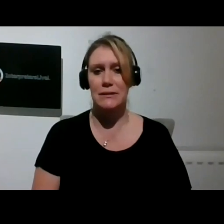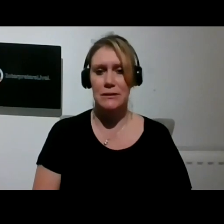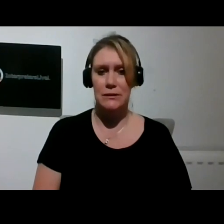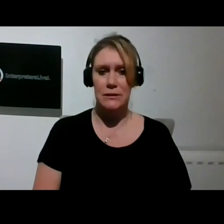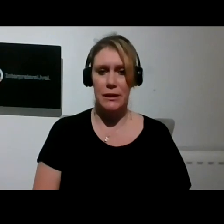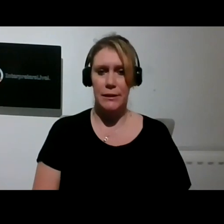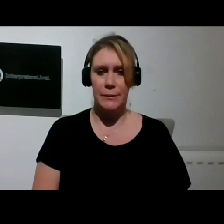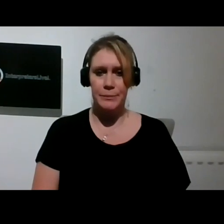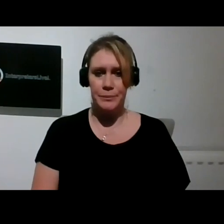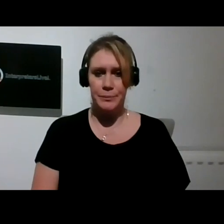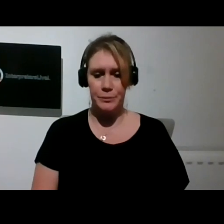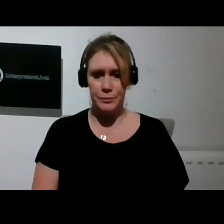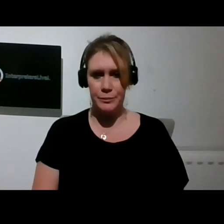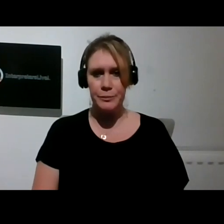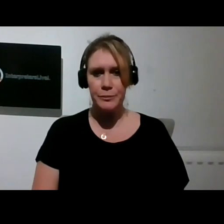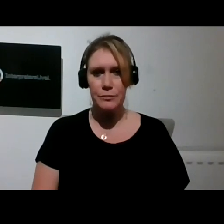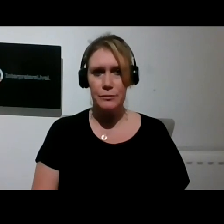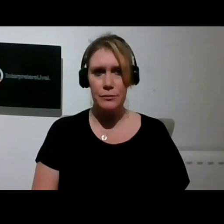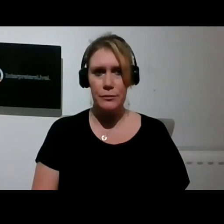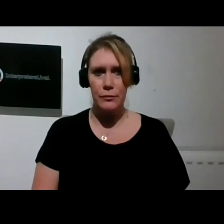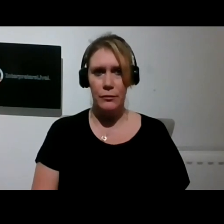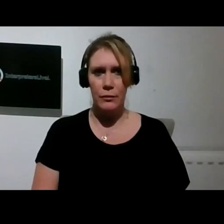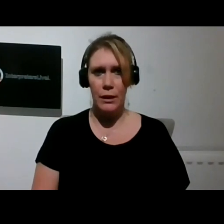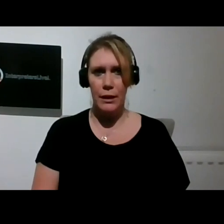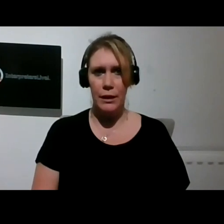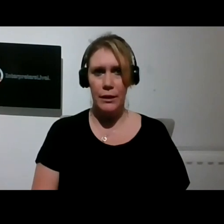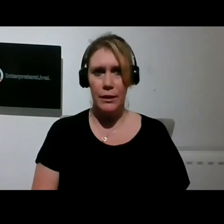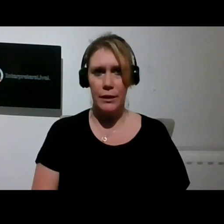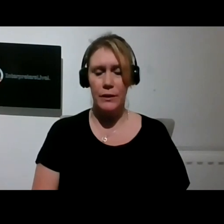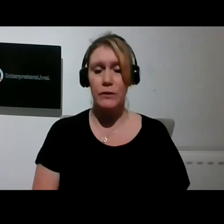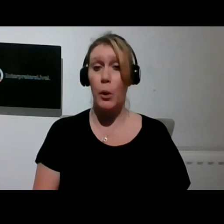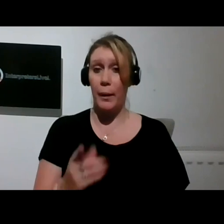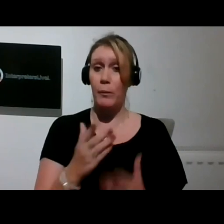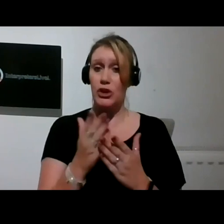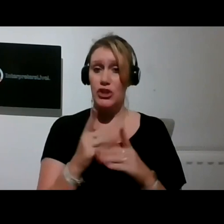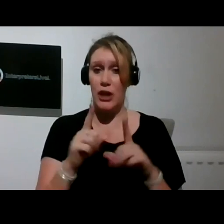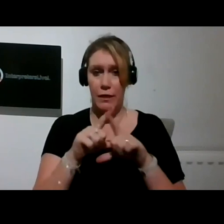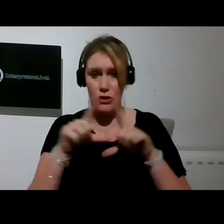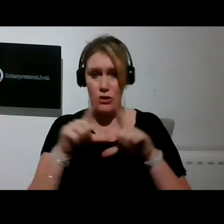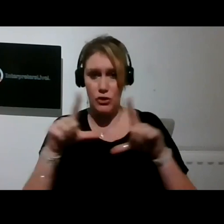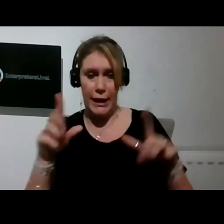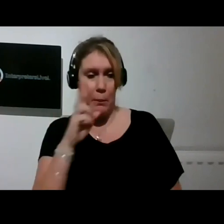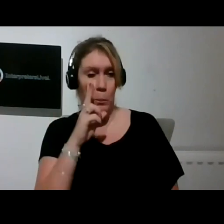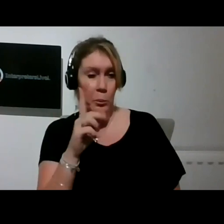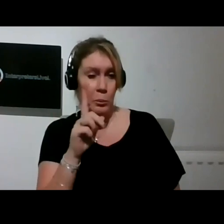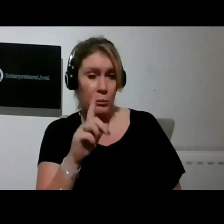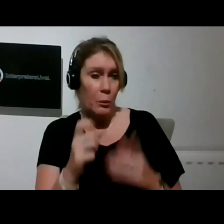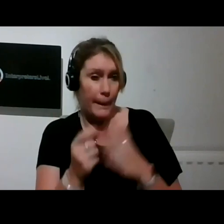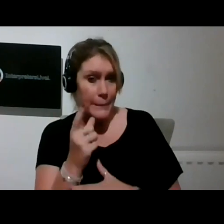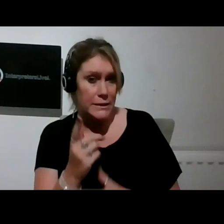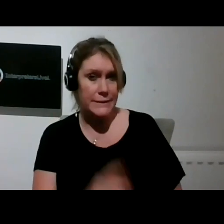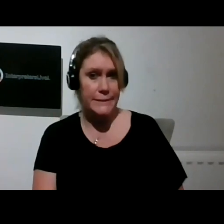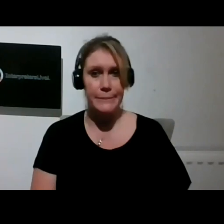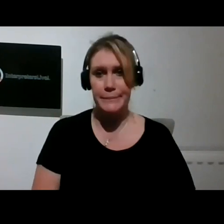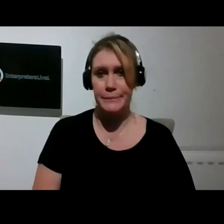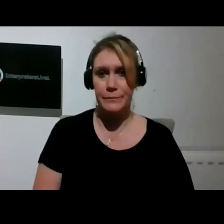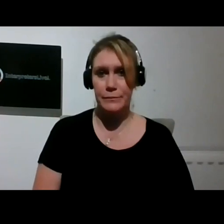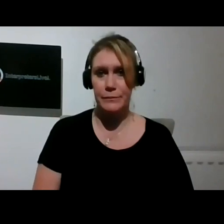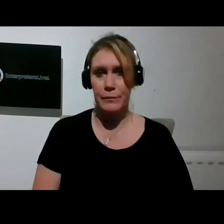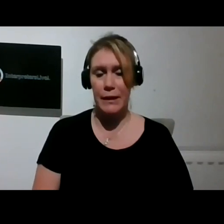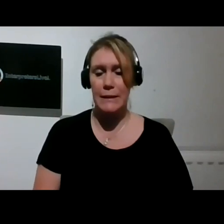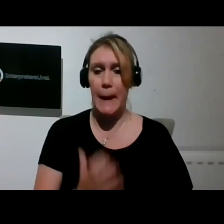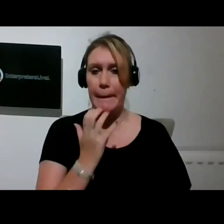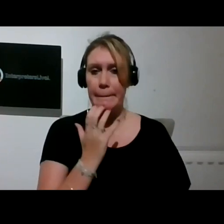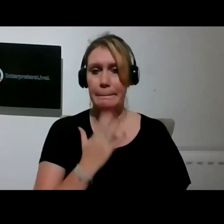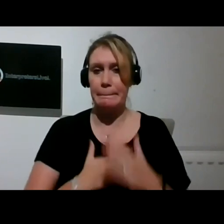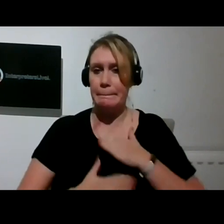let me just go back to my screen sharing and see what we can get up. Just bear with me a moment.